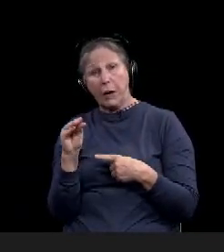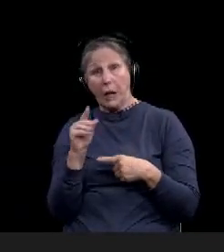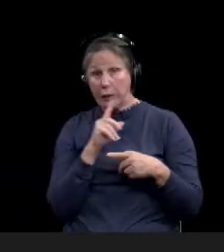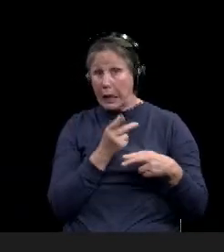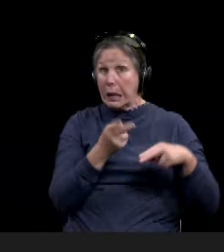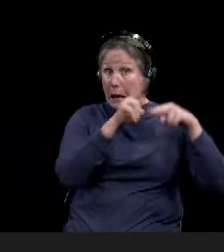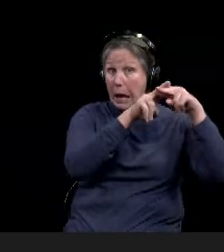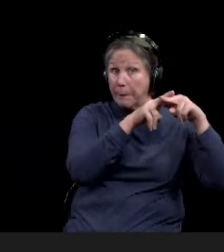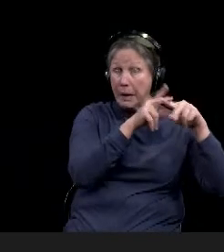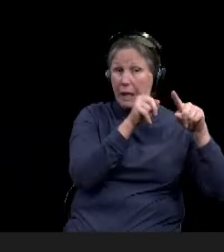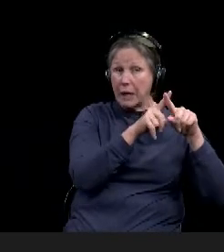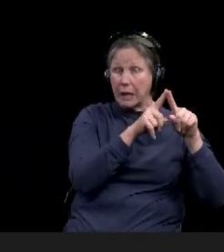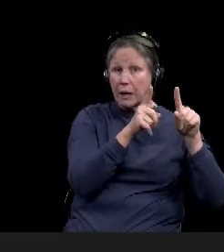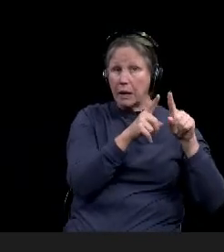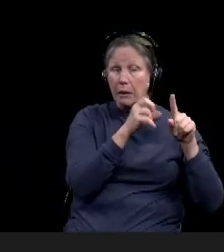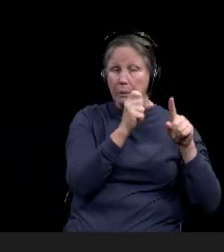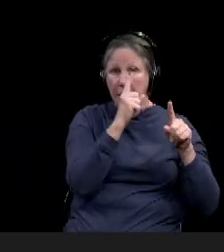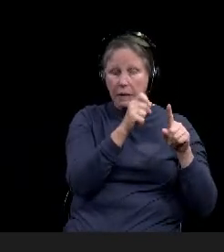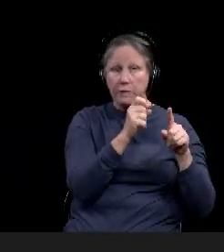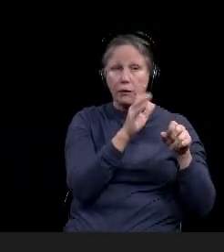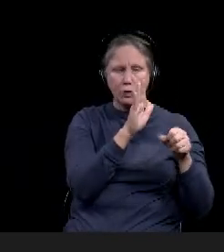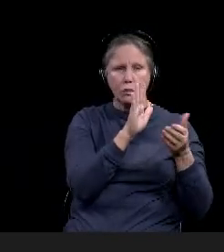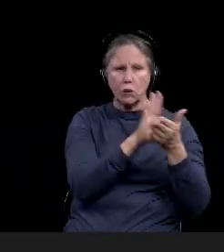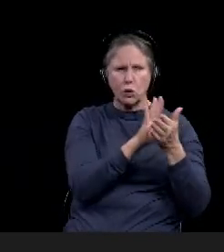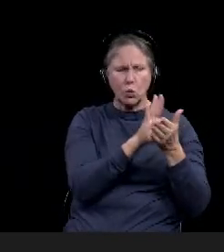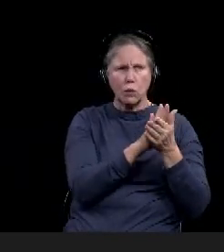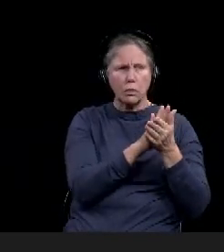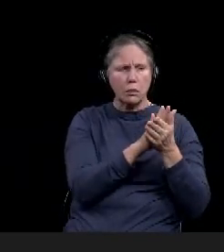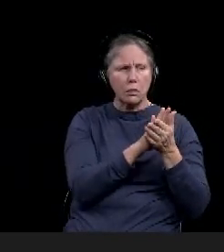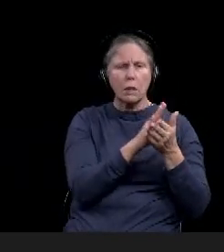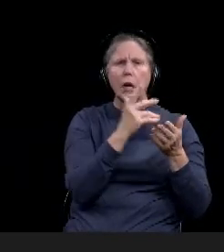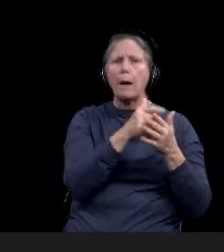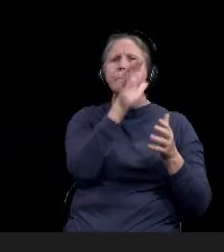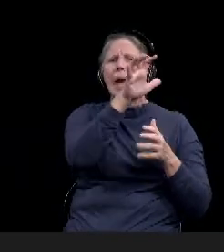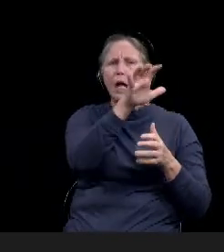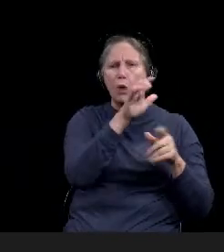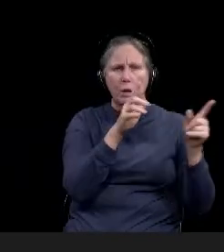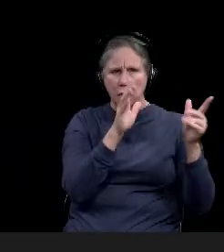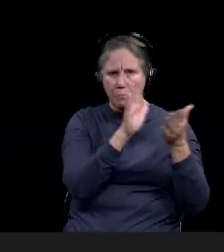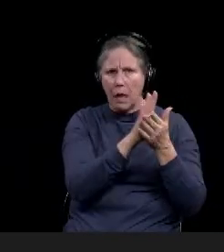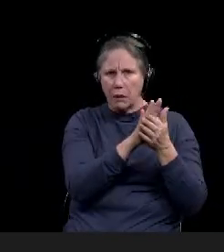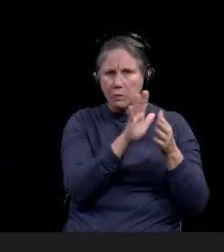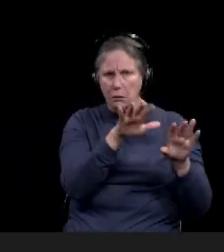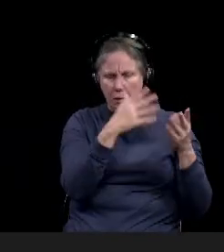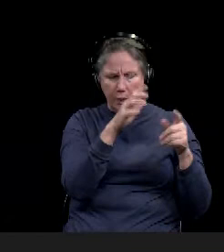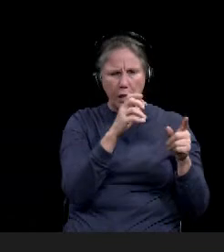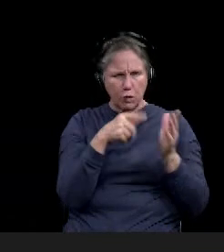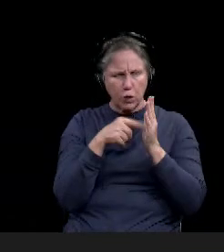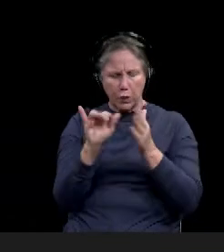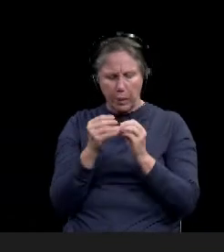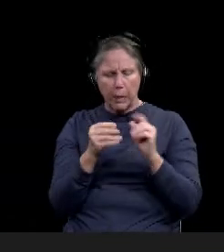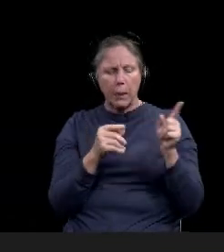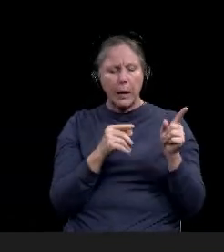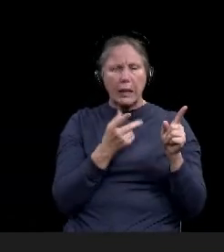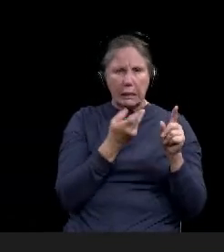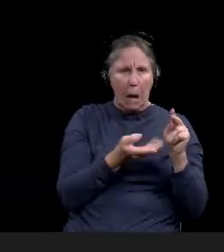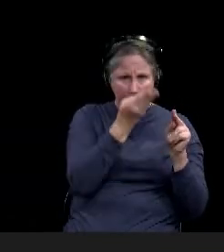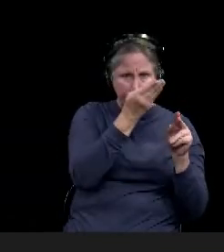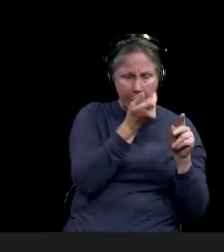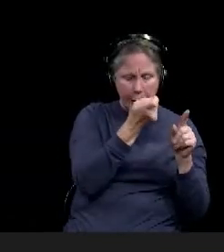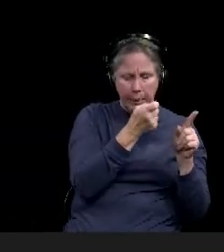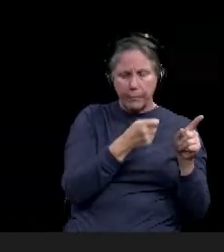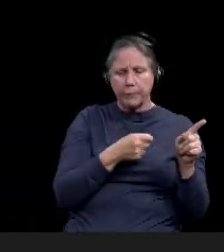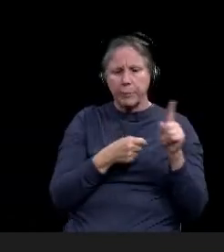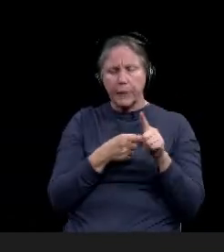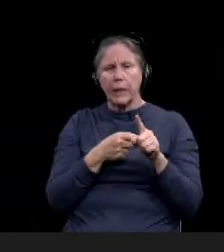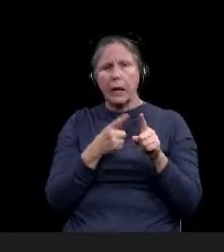up a little bit with reopening primarily. That was, that was, those were new Baylor cases. Uh, and I'll show that in a minute. Uh, and then we're